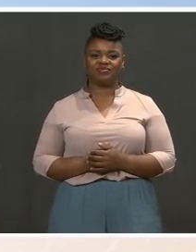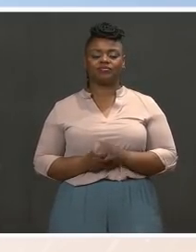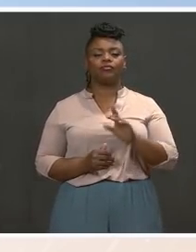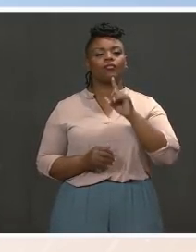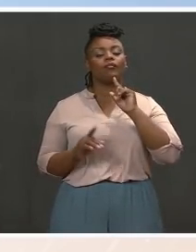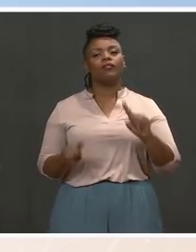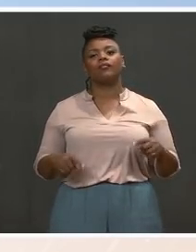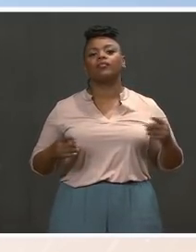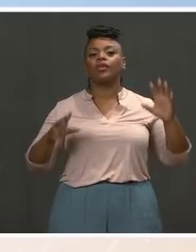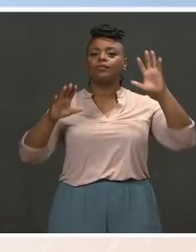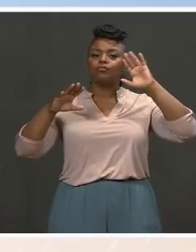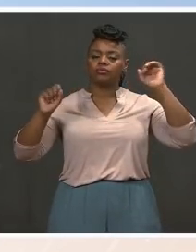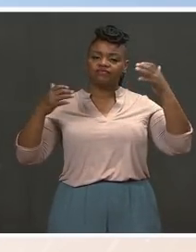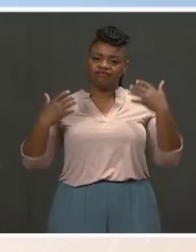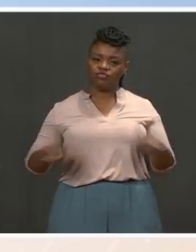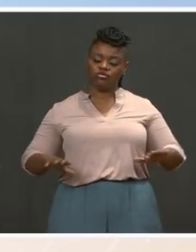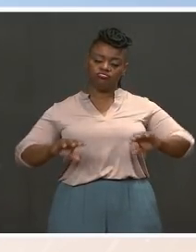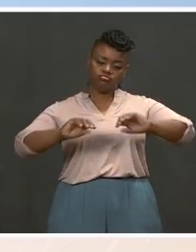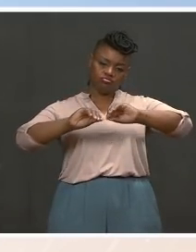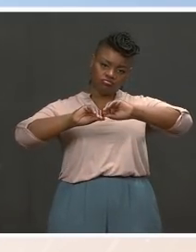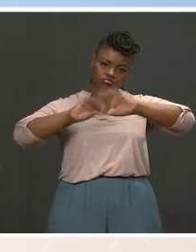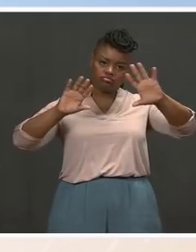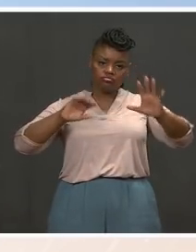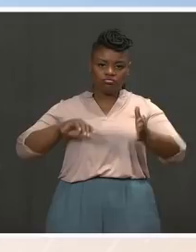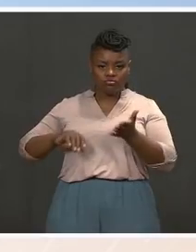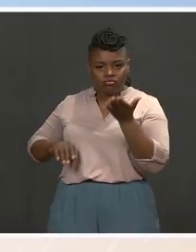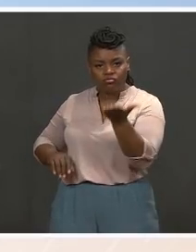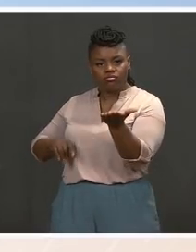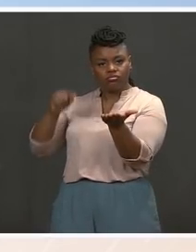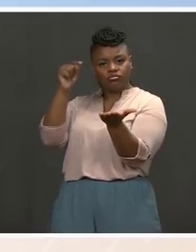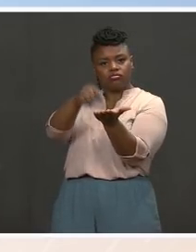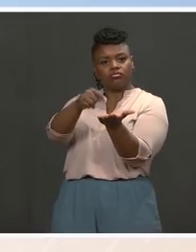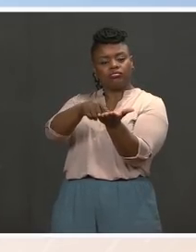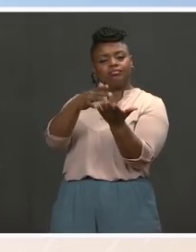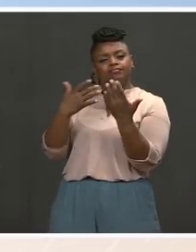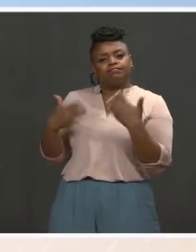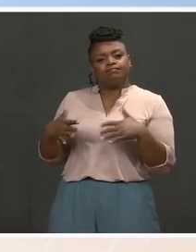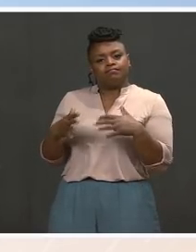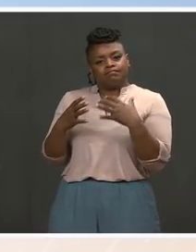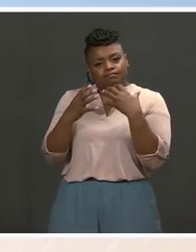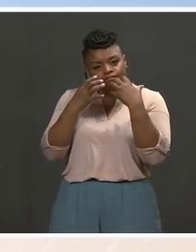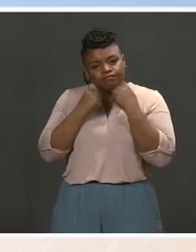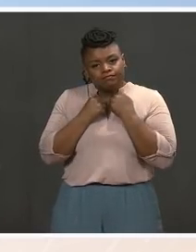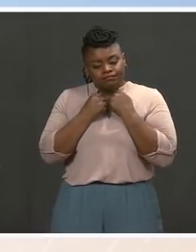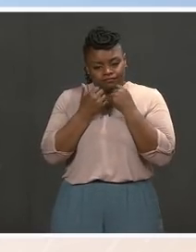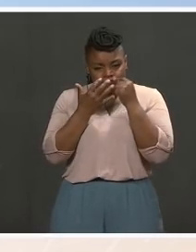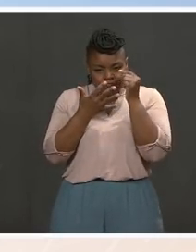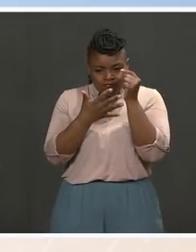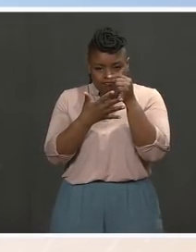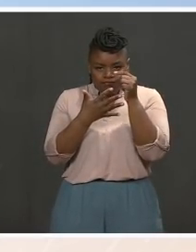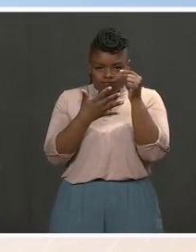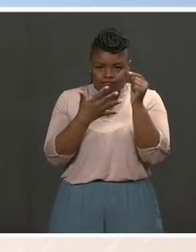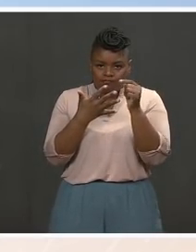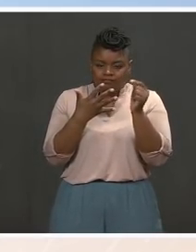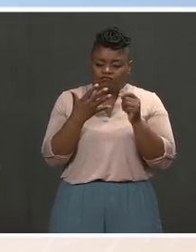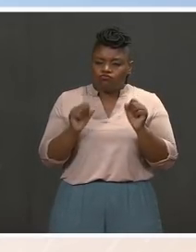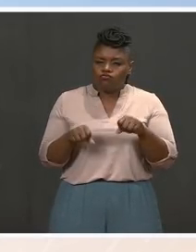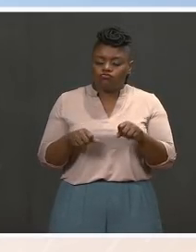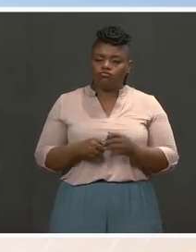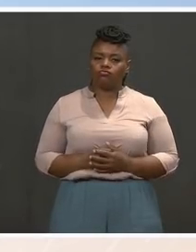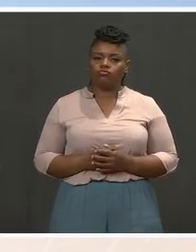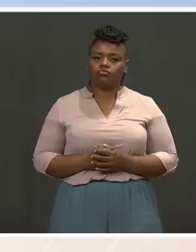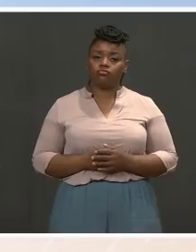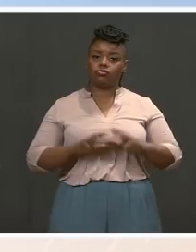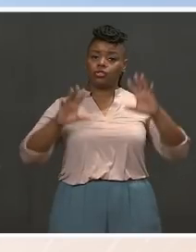throughout the campaign and into governing on what his values are and where he wants to guide this economy, right? That we're focused